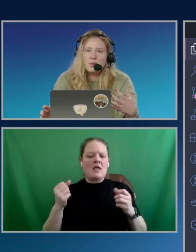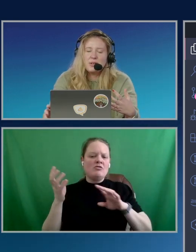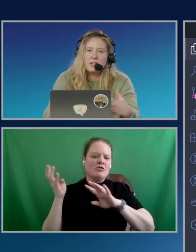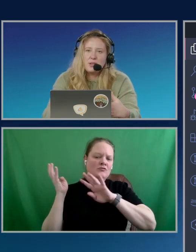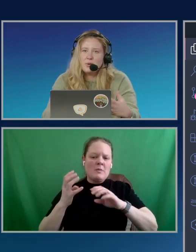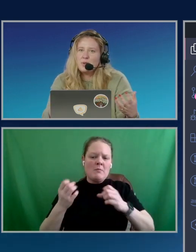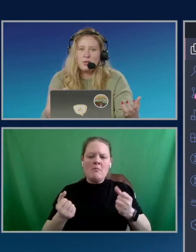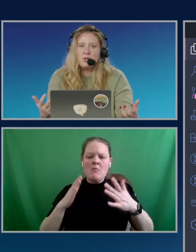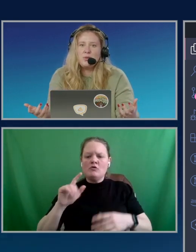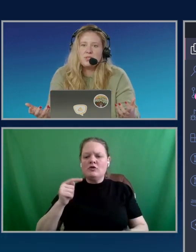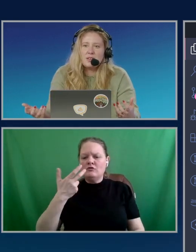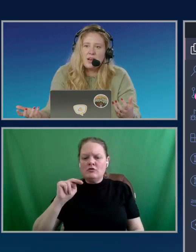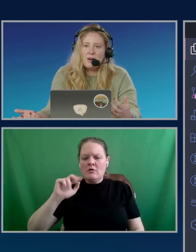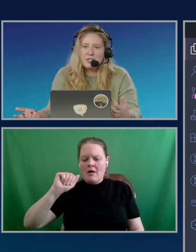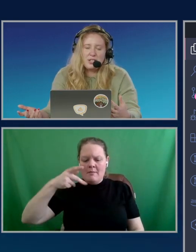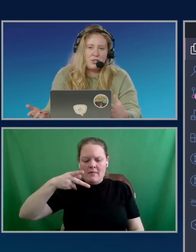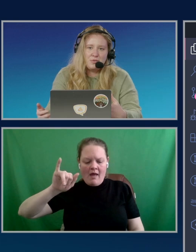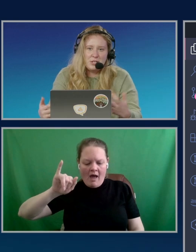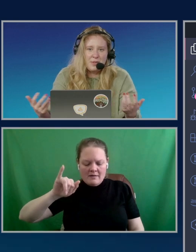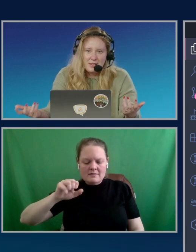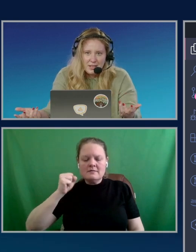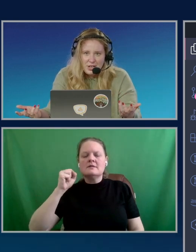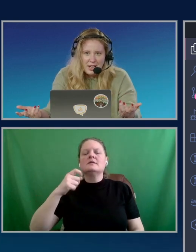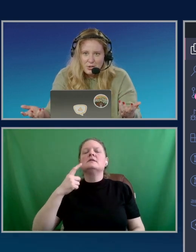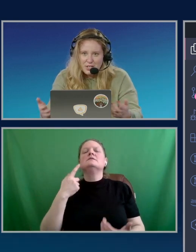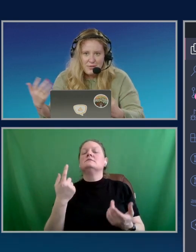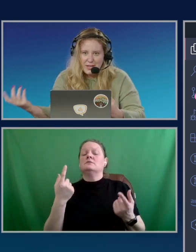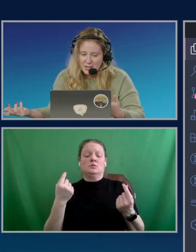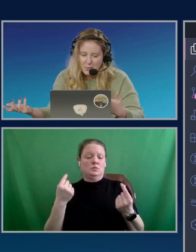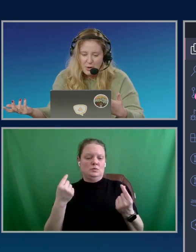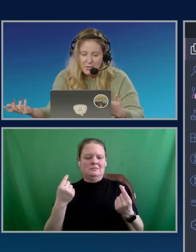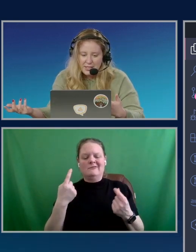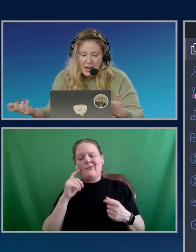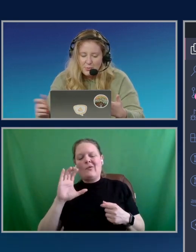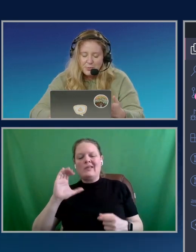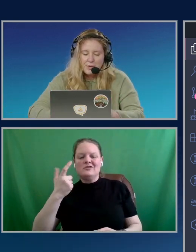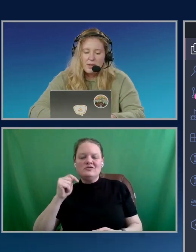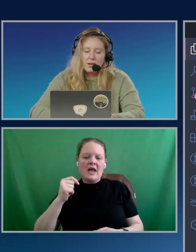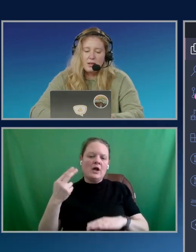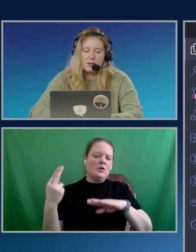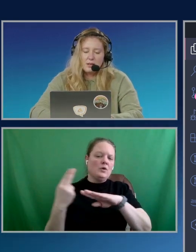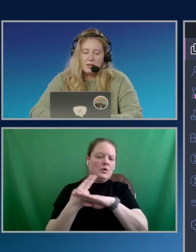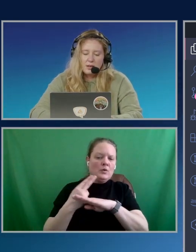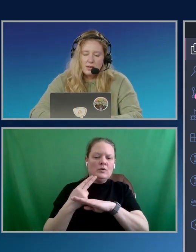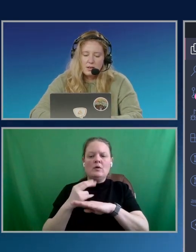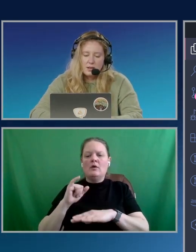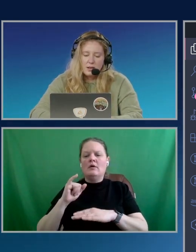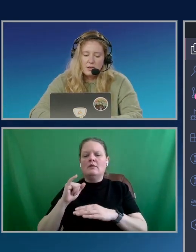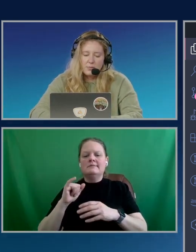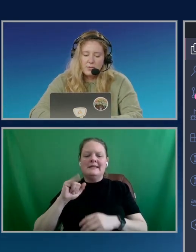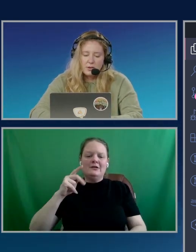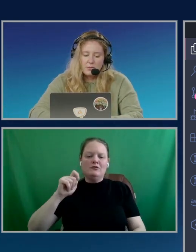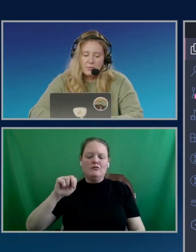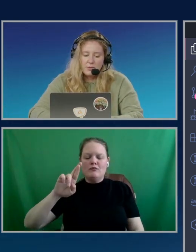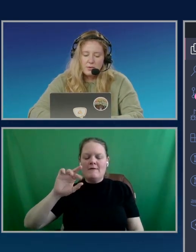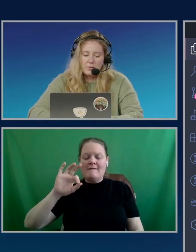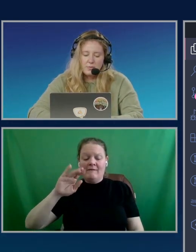So you'd use a conversation for something like a chat user interface, like we're building out here.